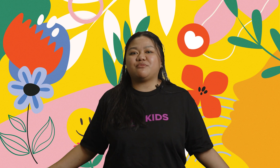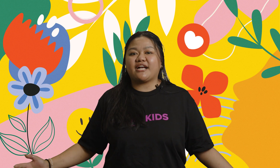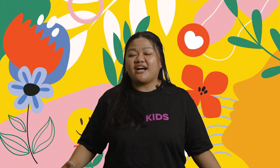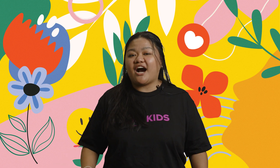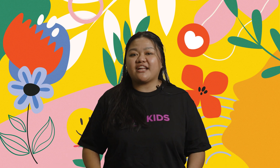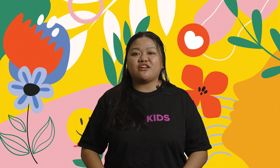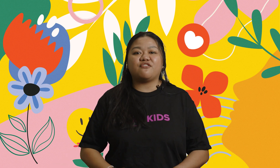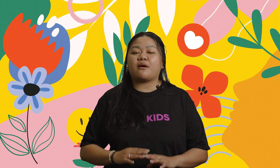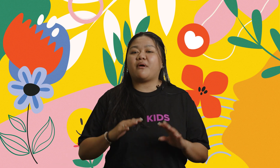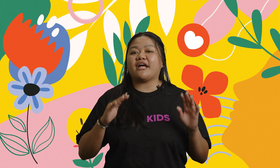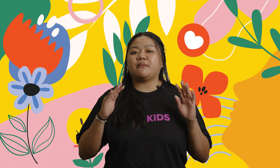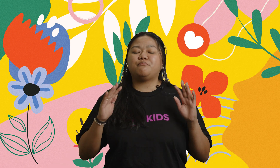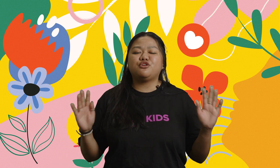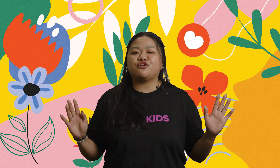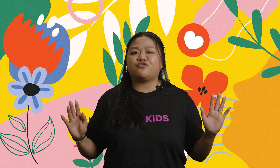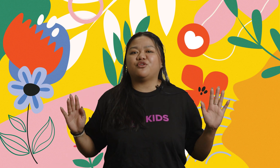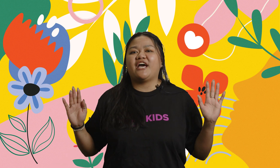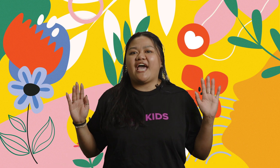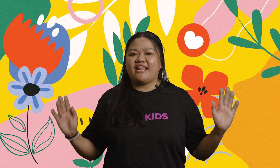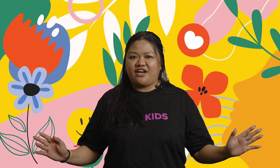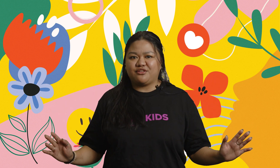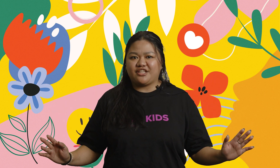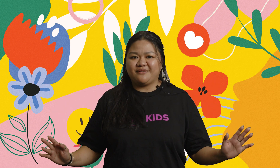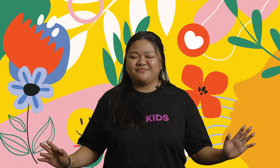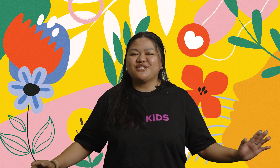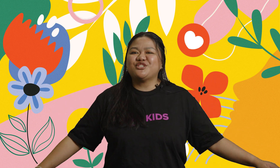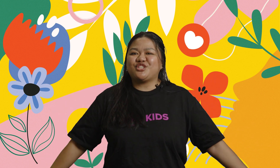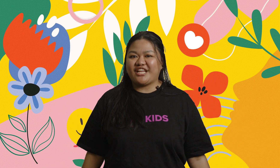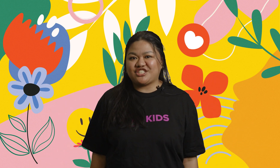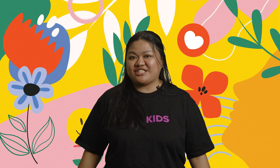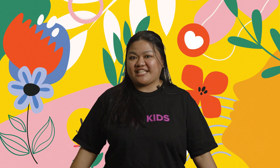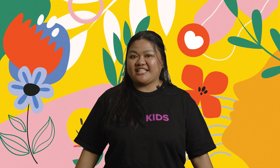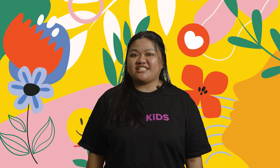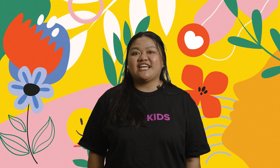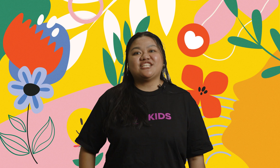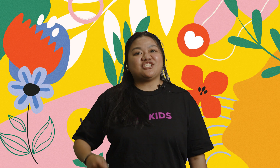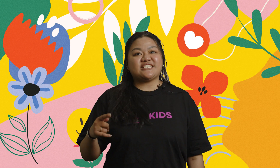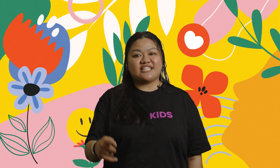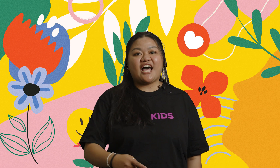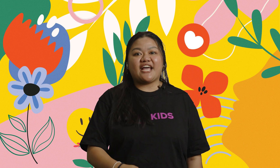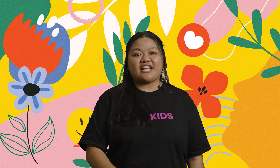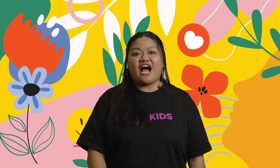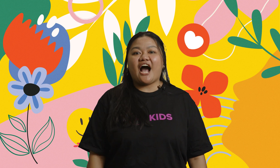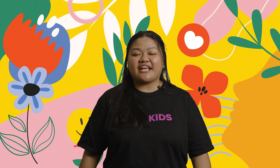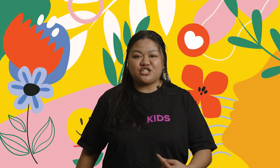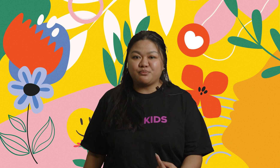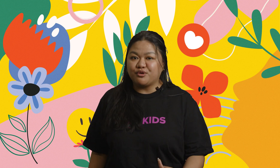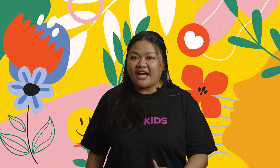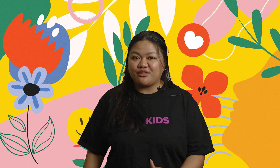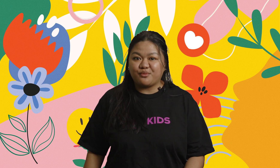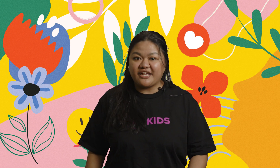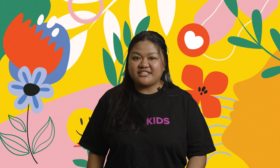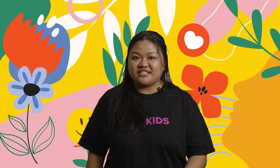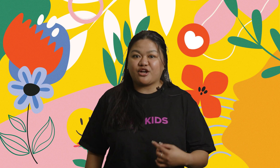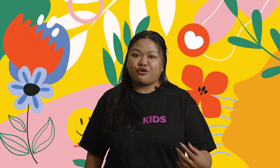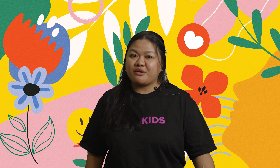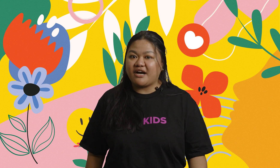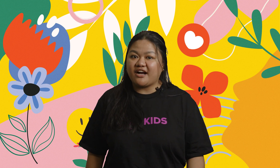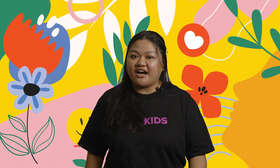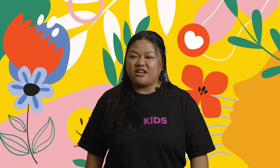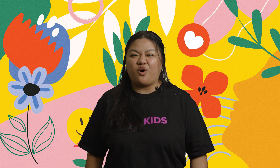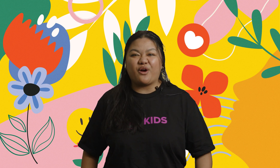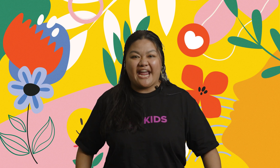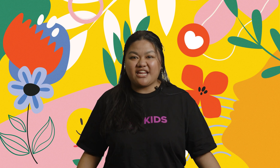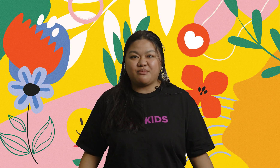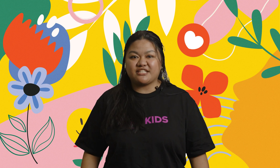and keep the garden of our mind beautiful and healthy. So nation's kids, just like I get to pull out the weeds that grow